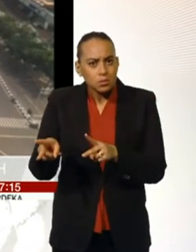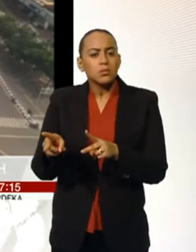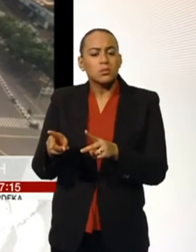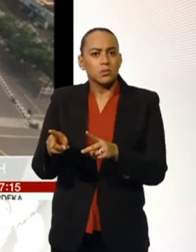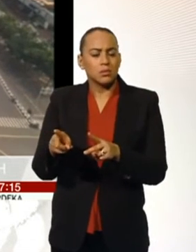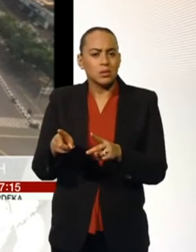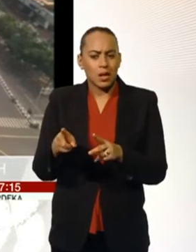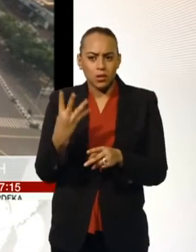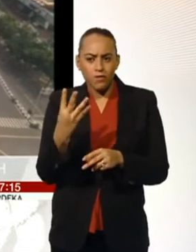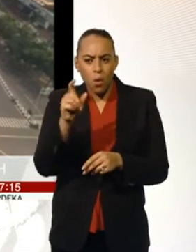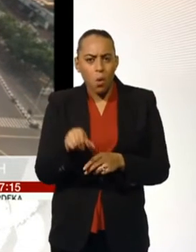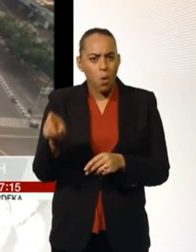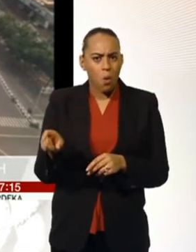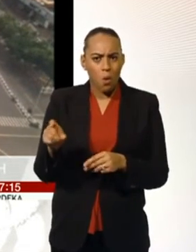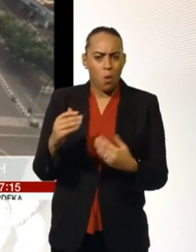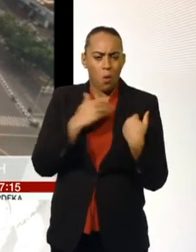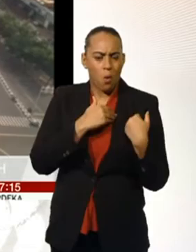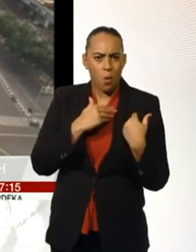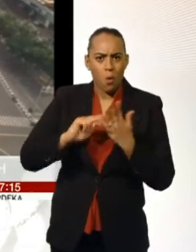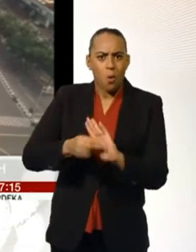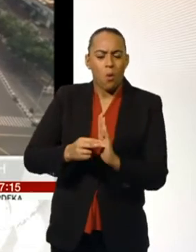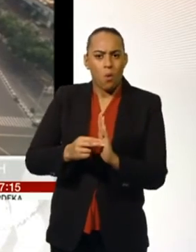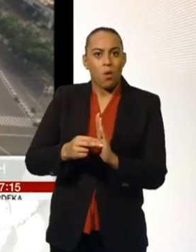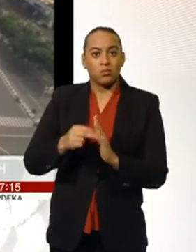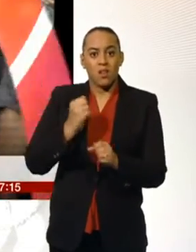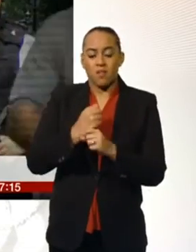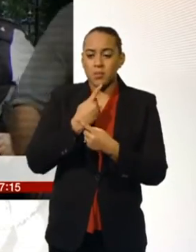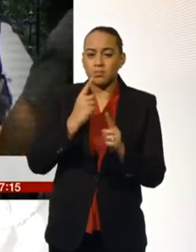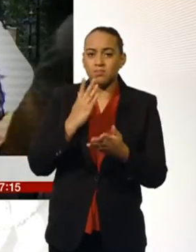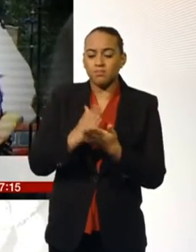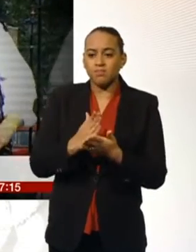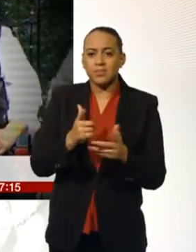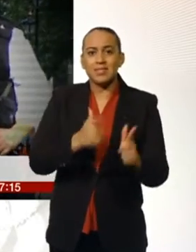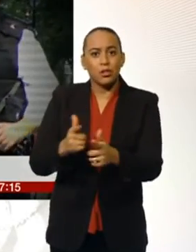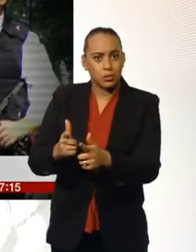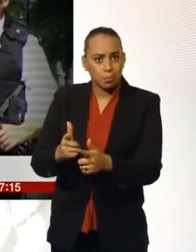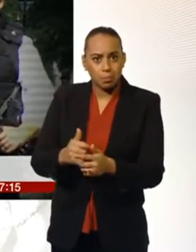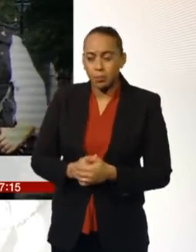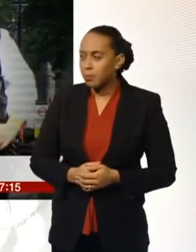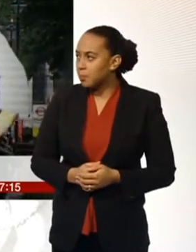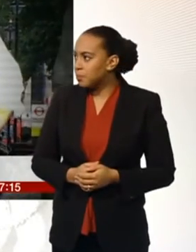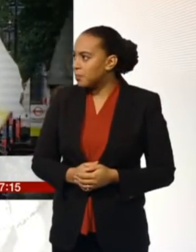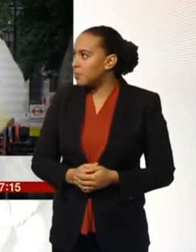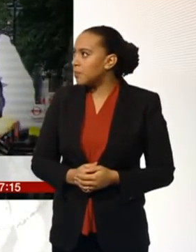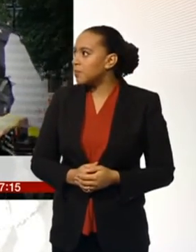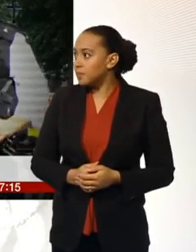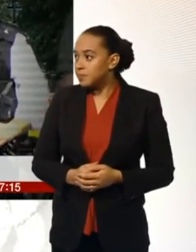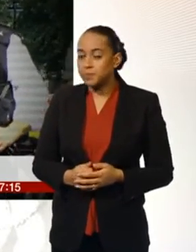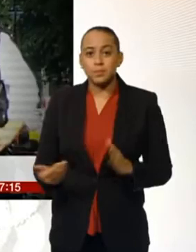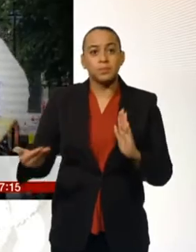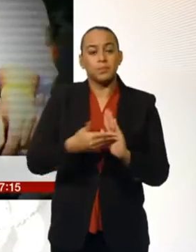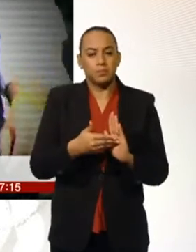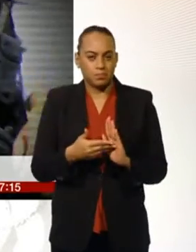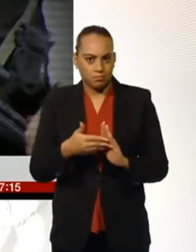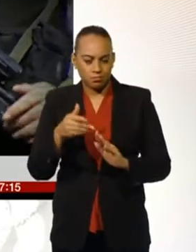president has described them as acts of terror. Hundreds more armed police officers could soon be on London streets in